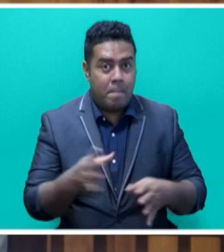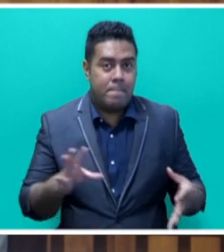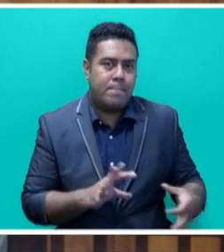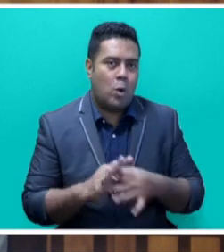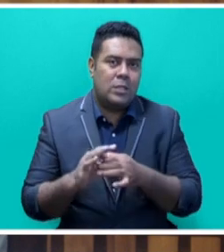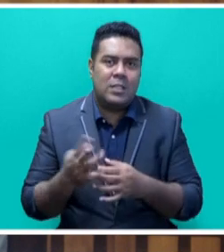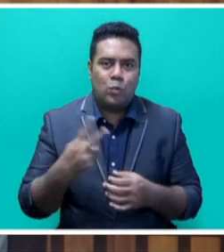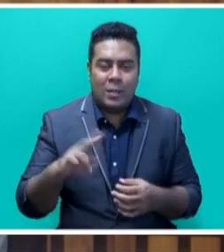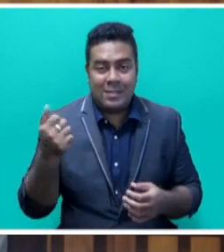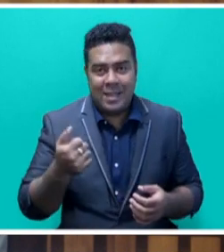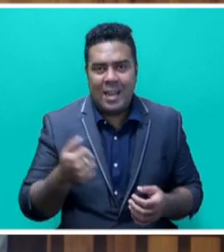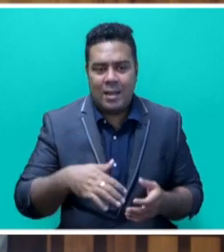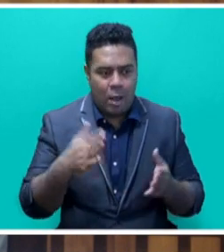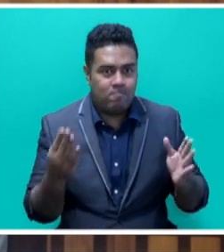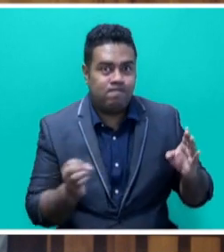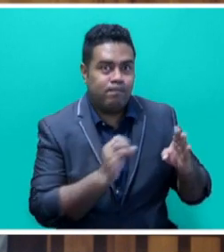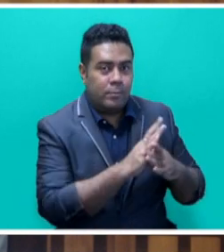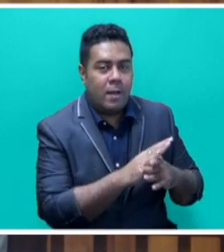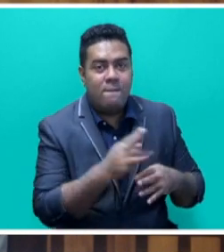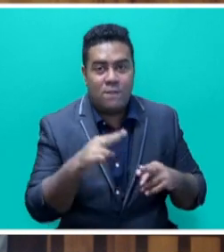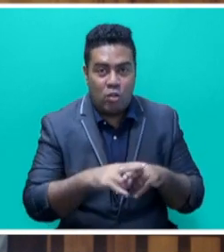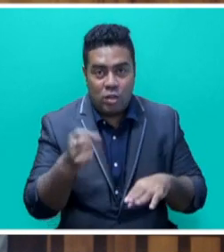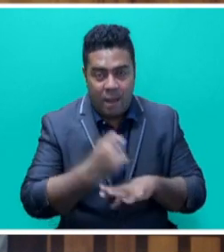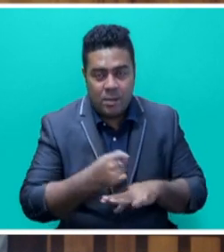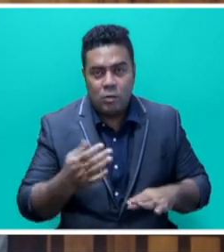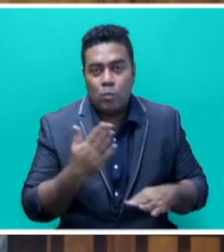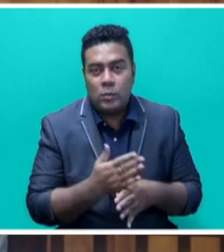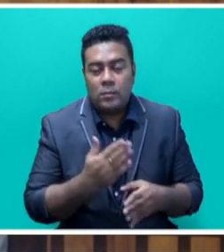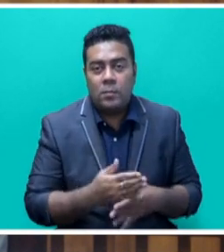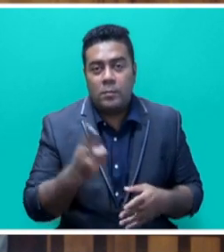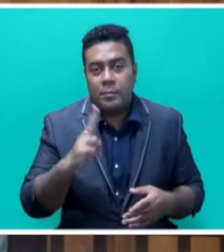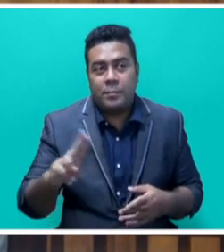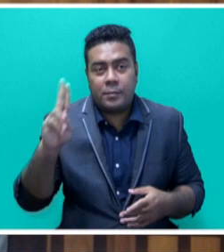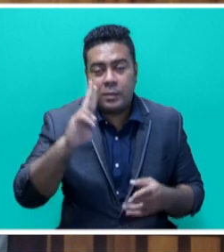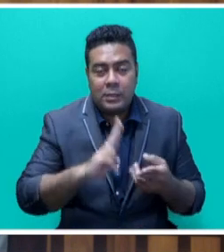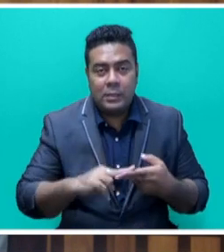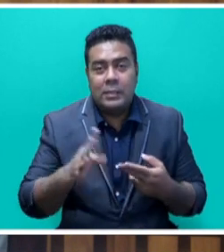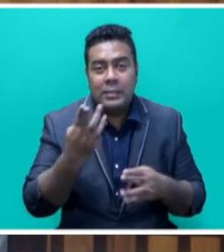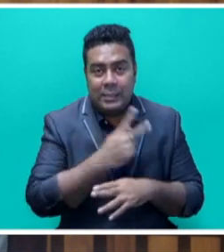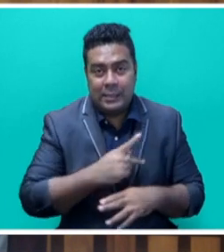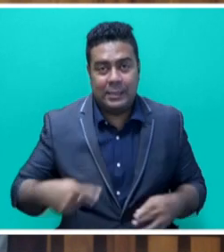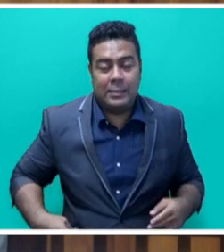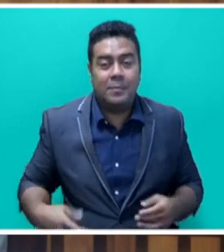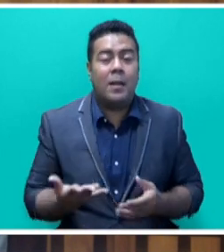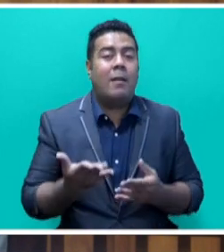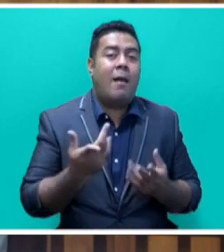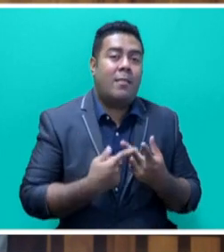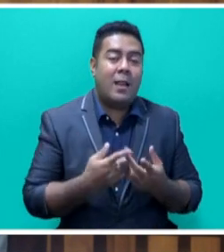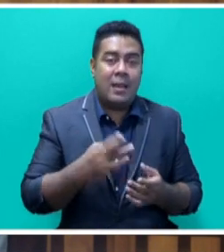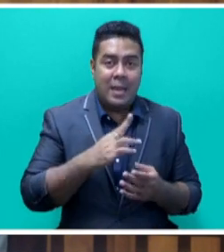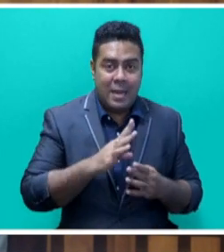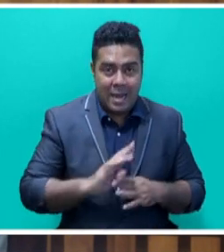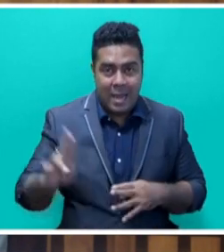which is listed in London Stock Exchange, the Fijian Government is working with the Government of the United Kingdom and the United Nations Capital Development Fund to